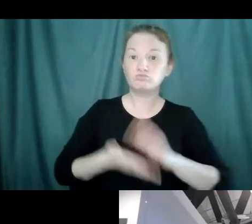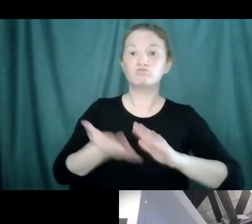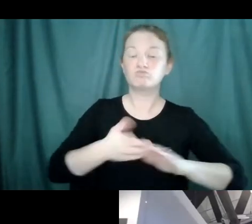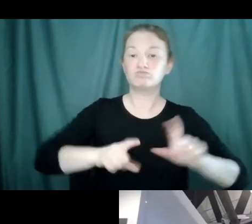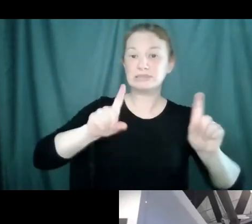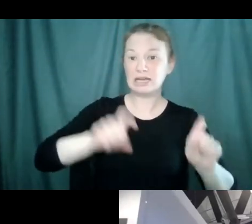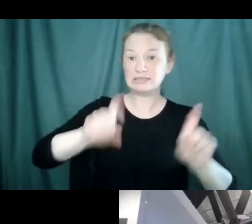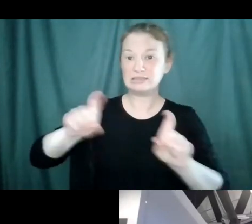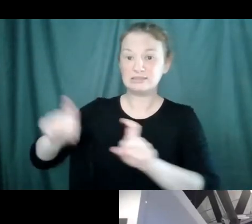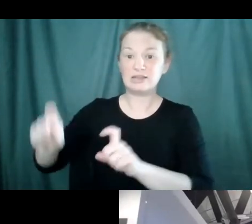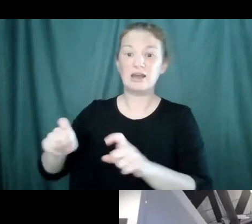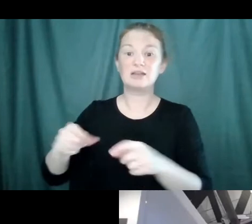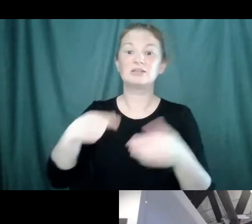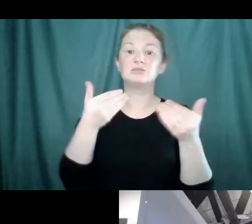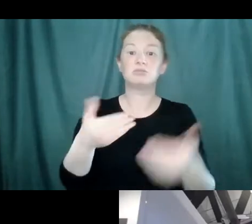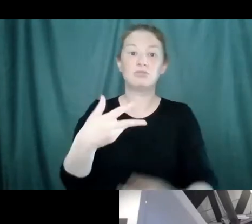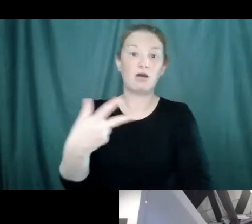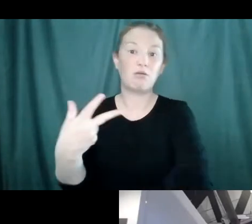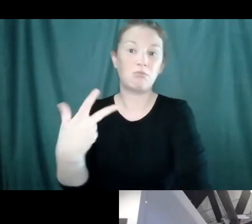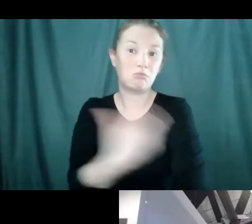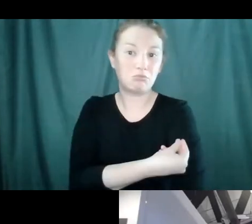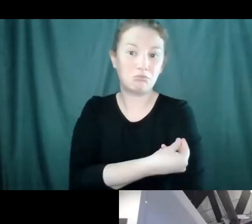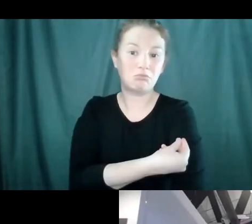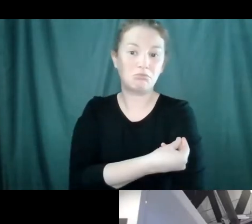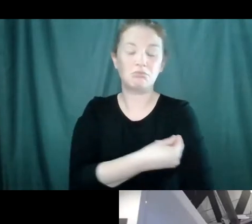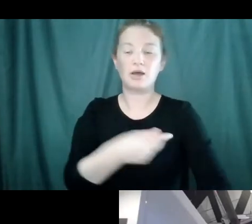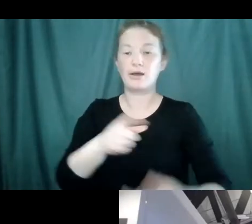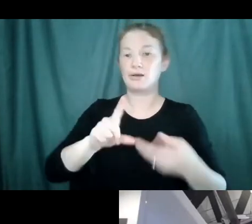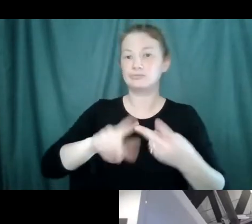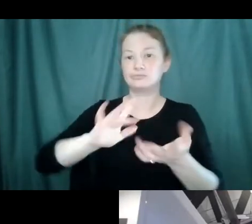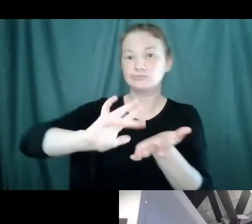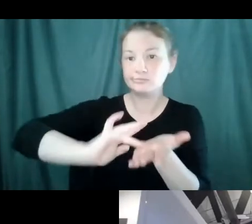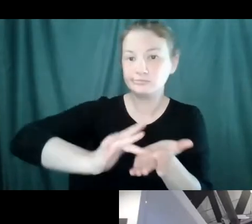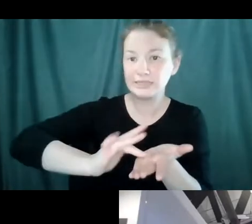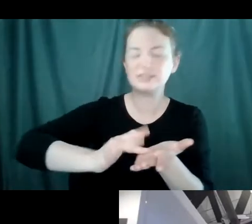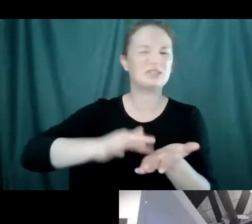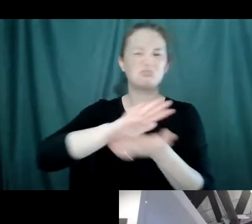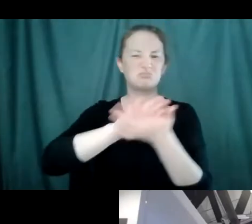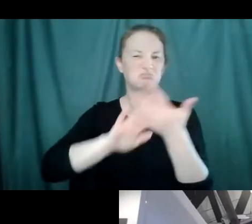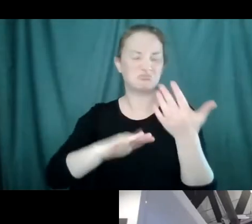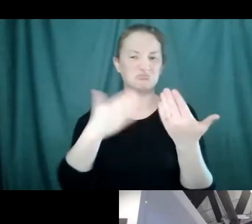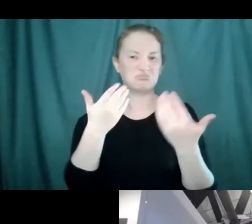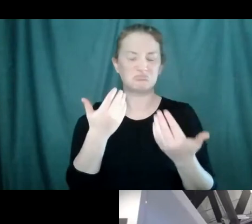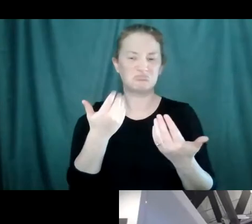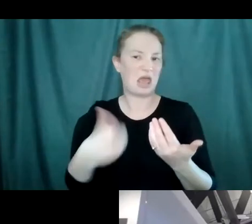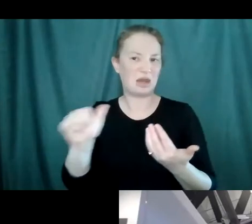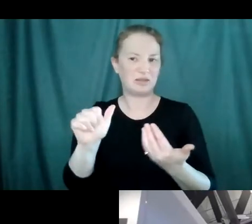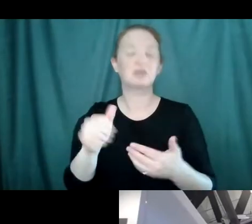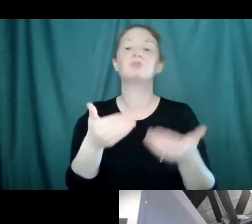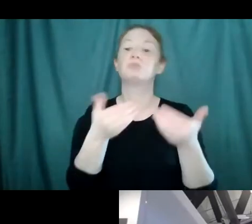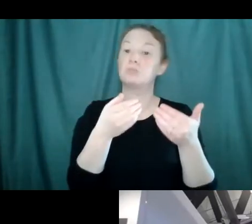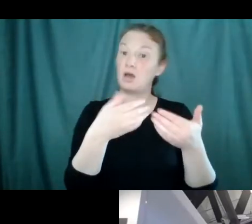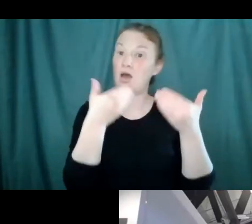given what's called an investigational compound, whether that's a vaccine or drug candidate, something like that. Anything